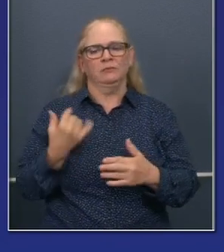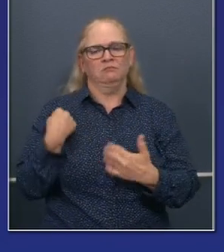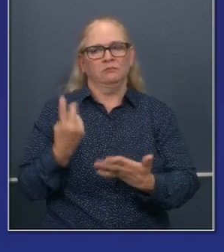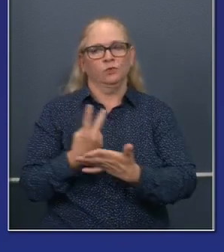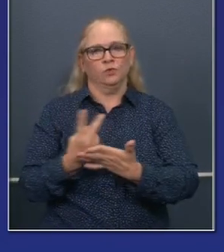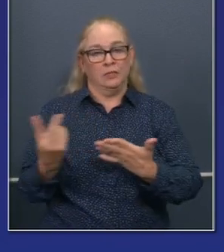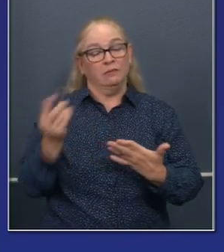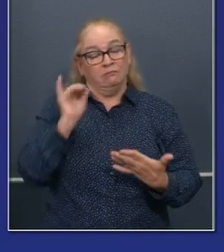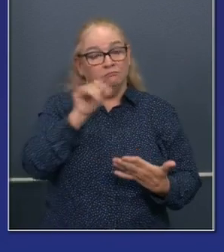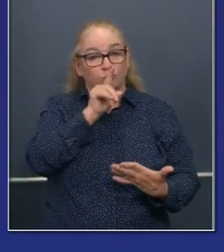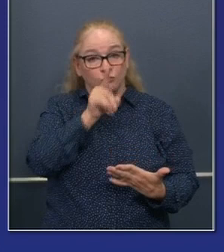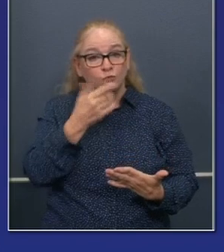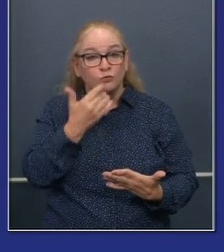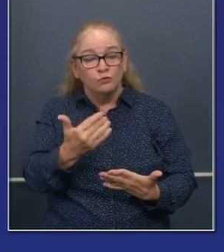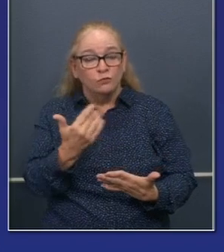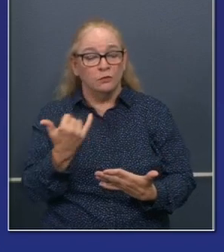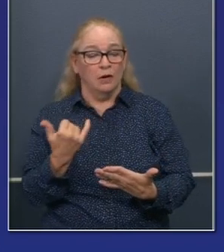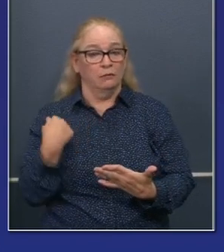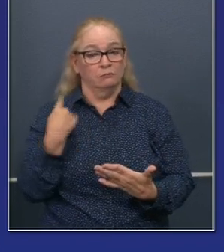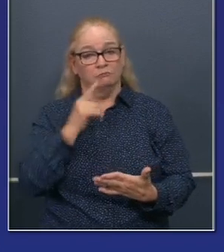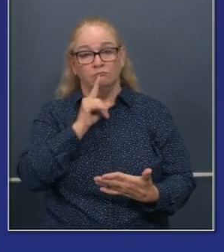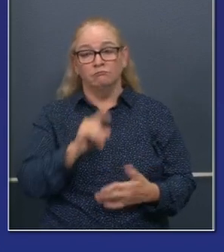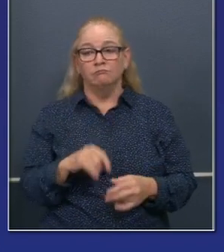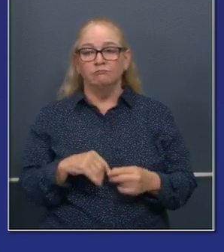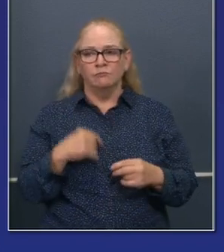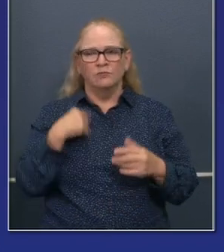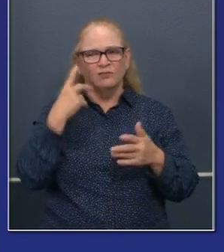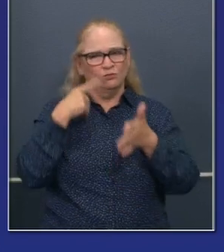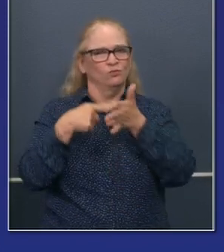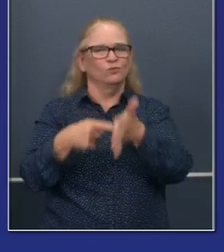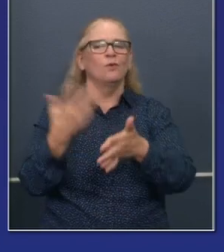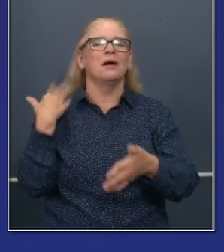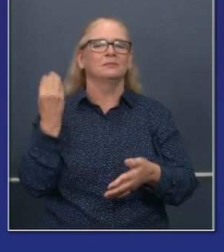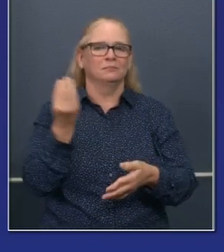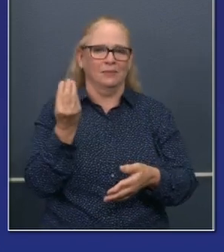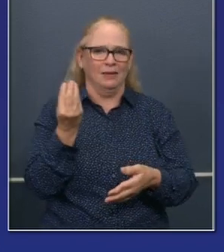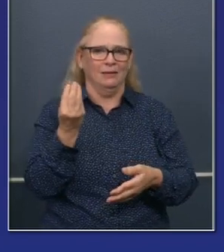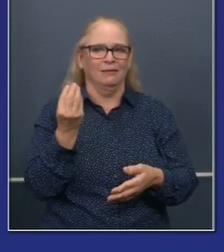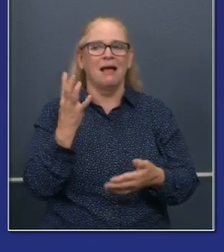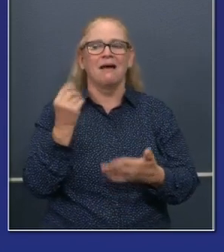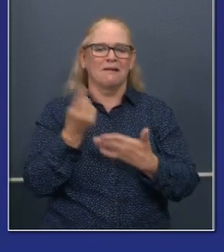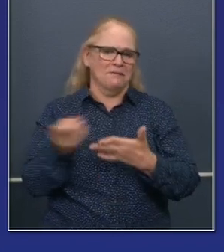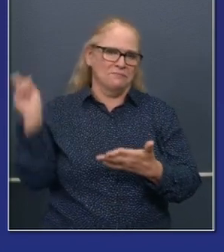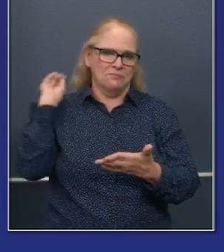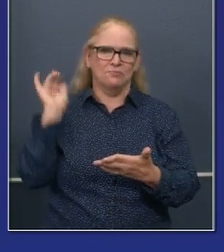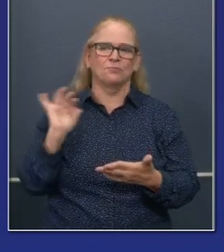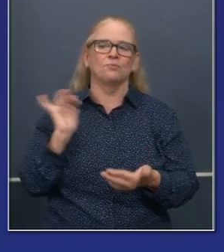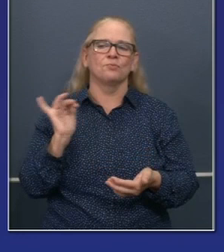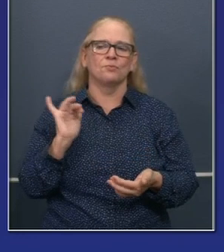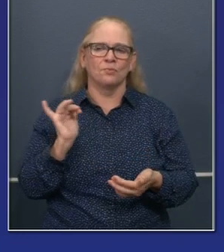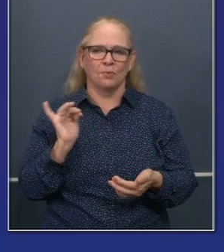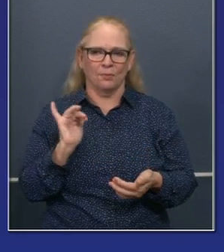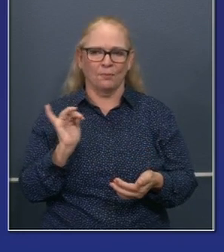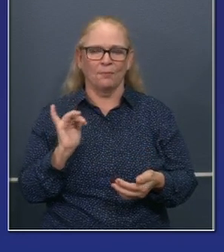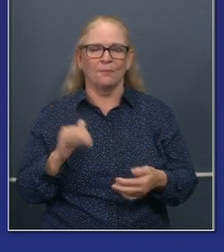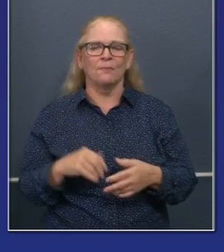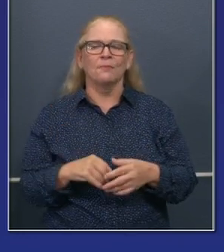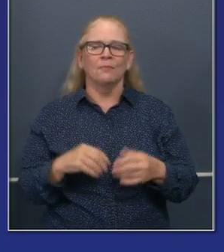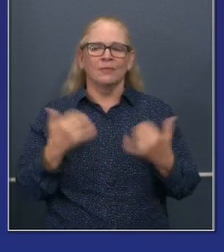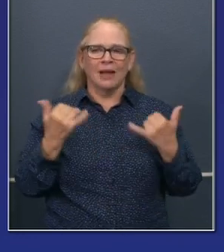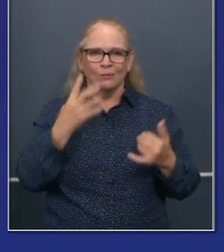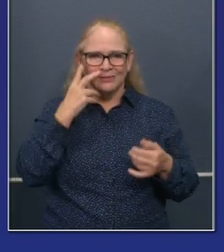that decrease, you saw that on Monday, you saw it last week, the week prior, seen a decrease in hospitalizations. That number now 5